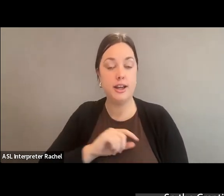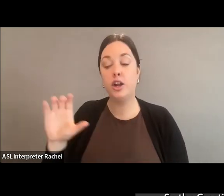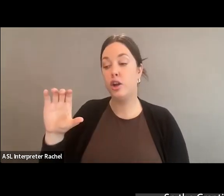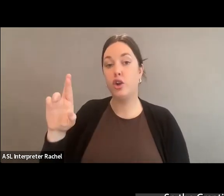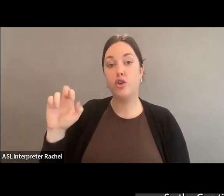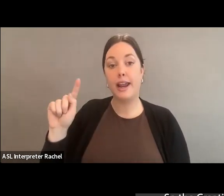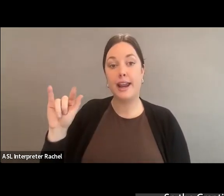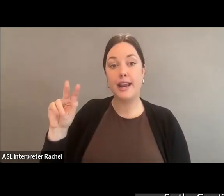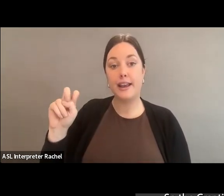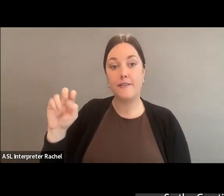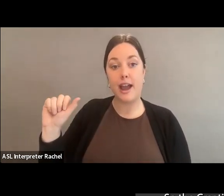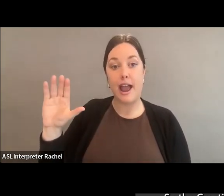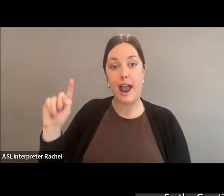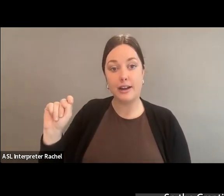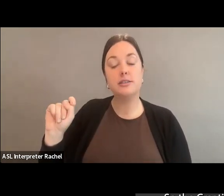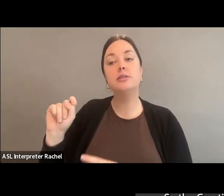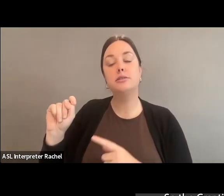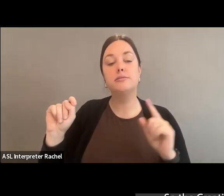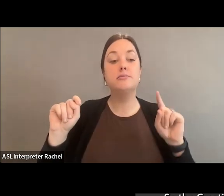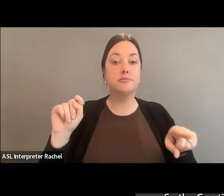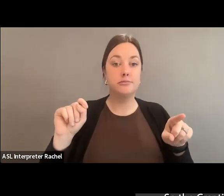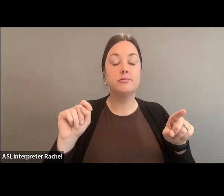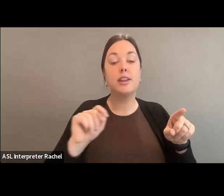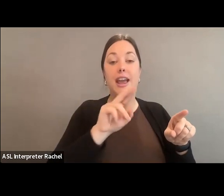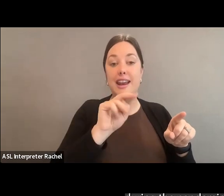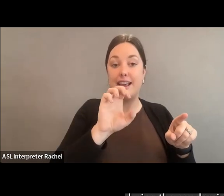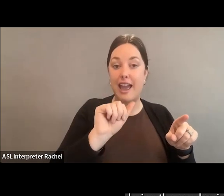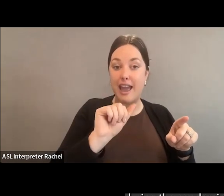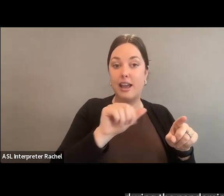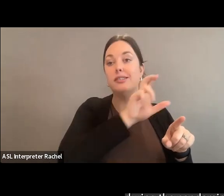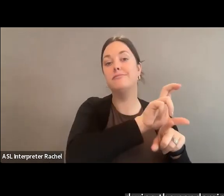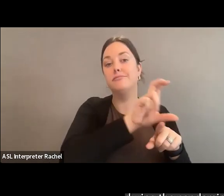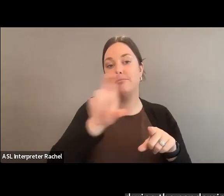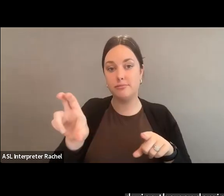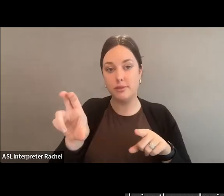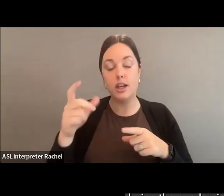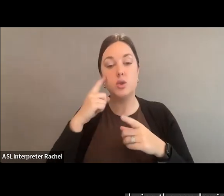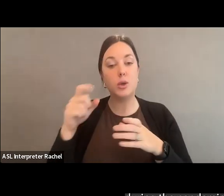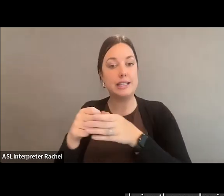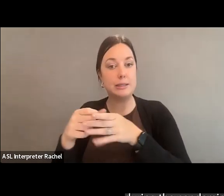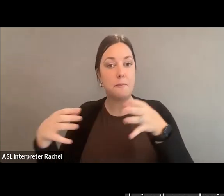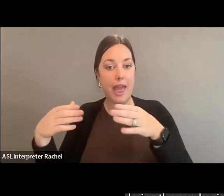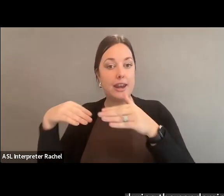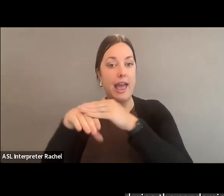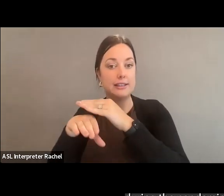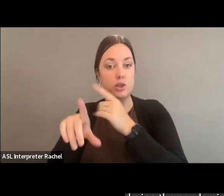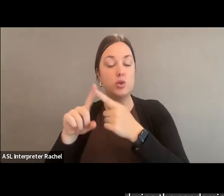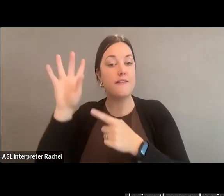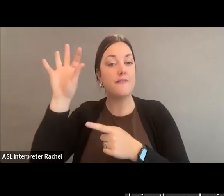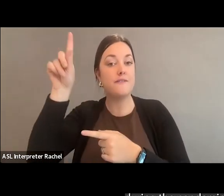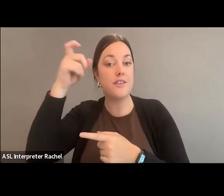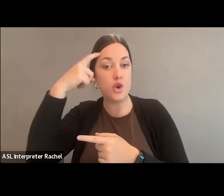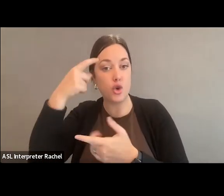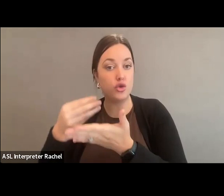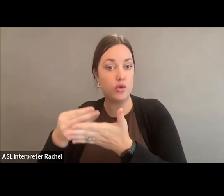builds on the financial support from the NEA during the pandemic by expanding access to federal grants for capital